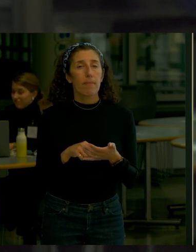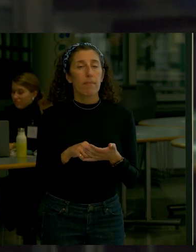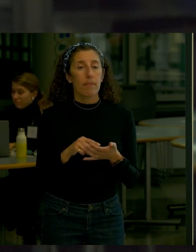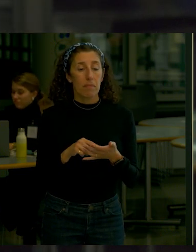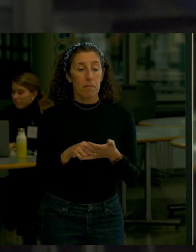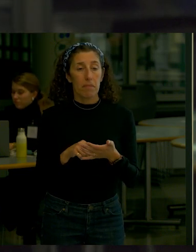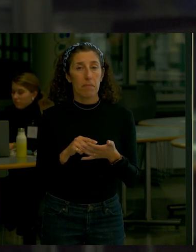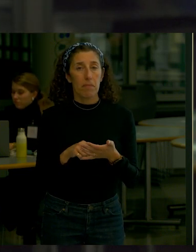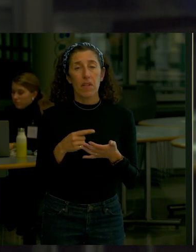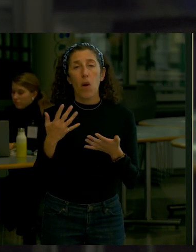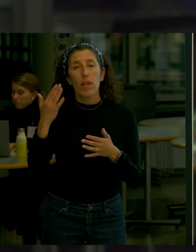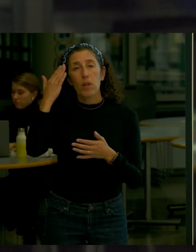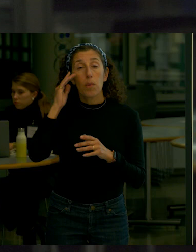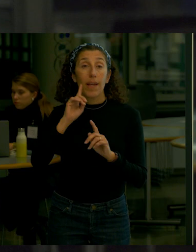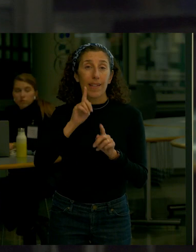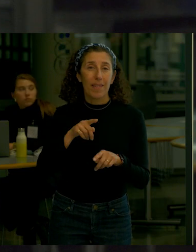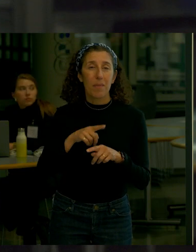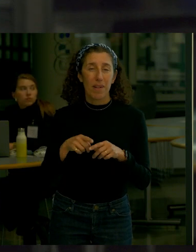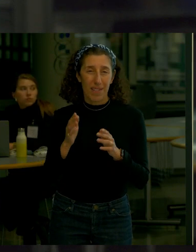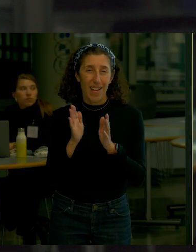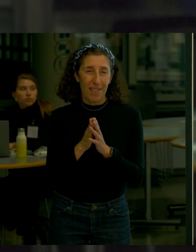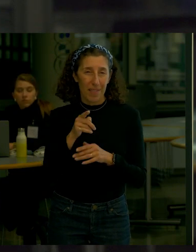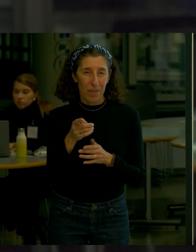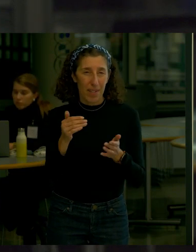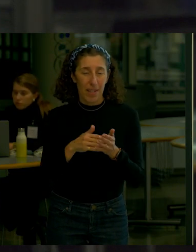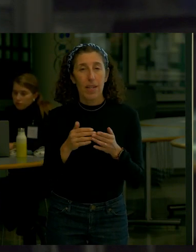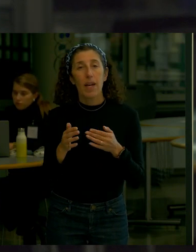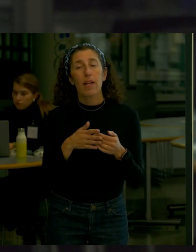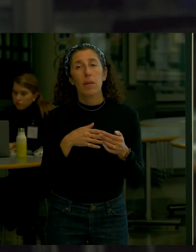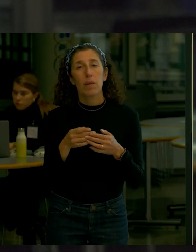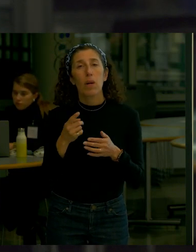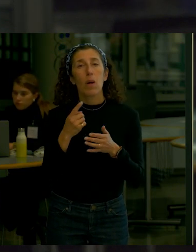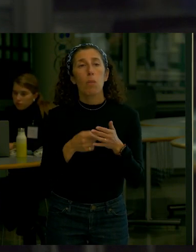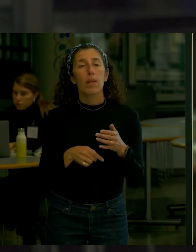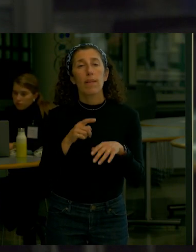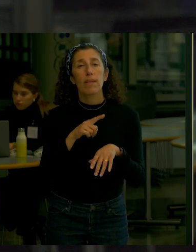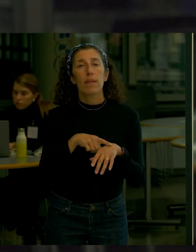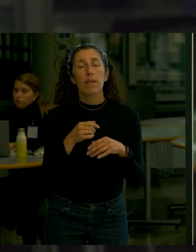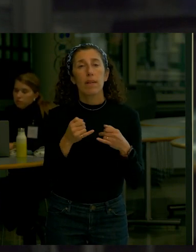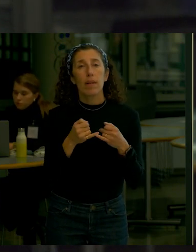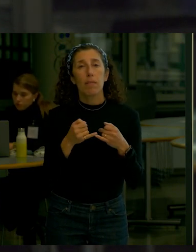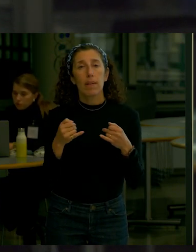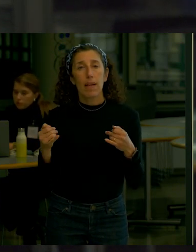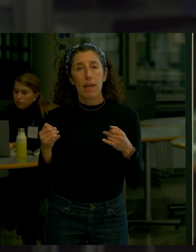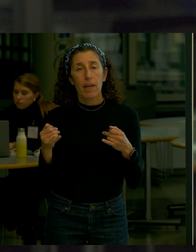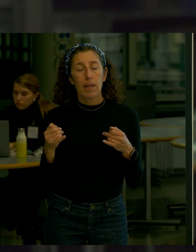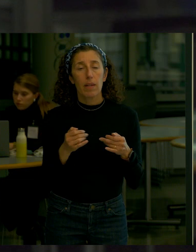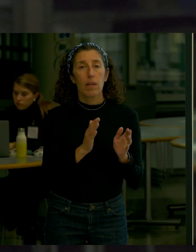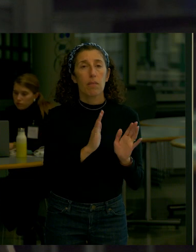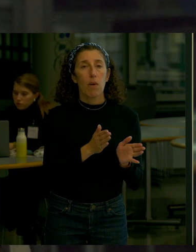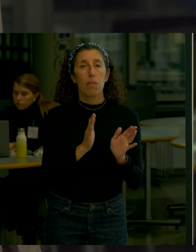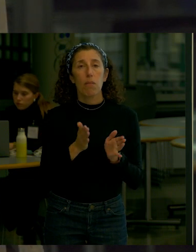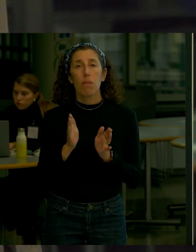I know the answer but I'd like to hear it from you what's the timeline for the numerous parts what are start dates